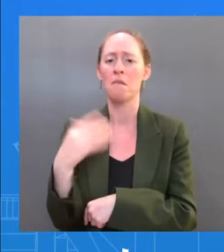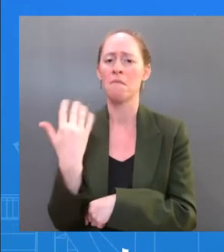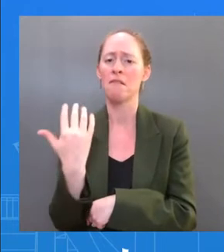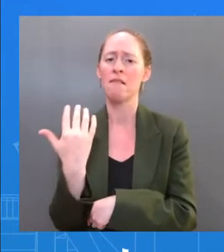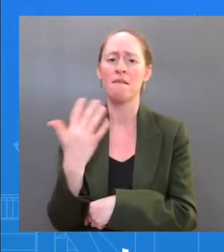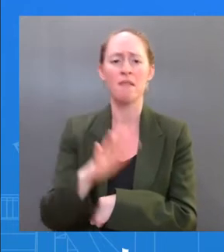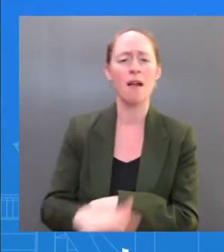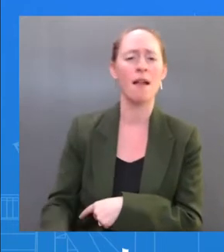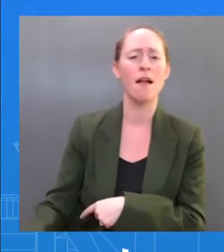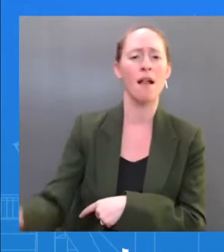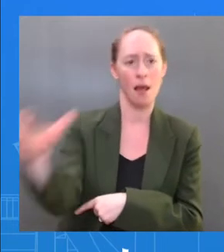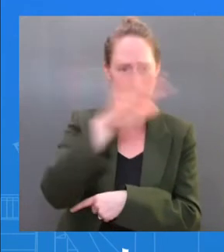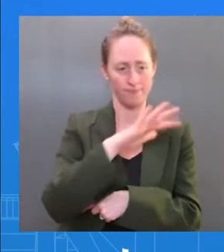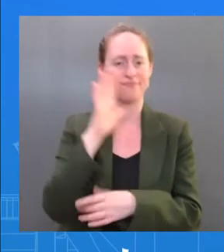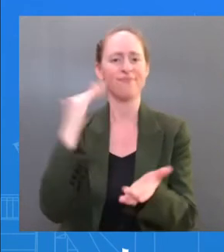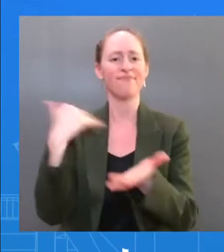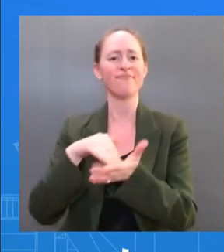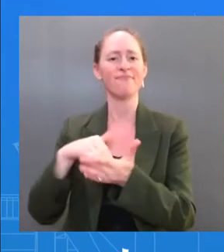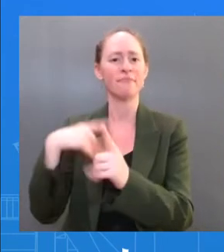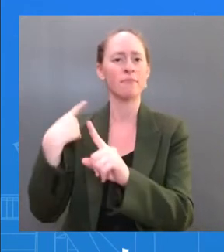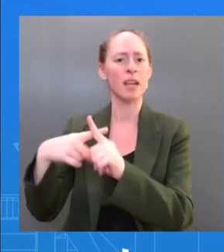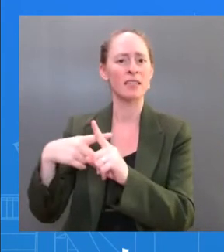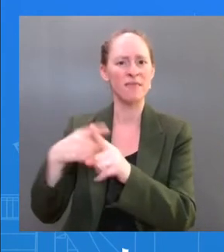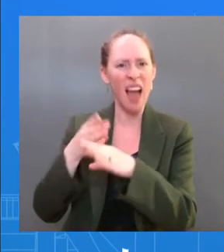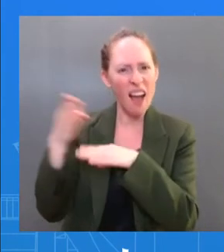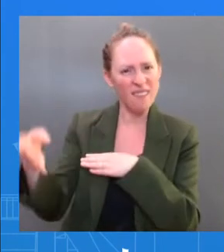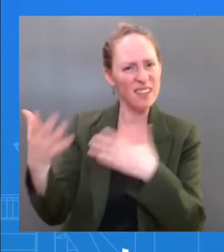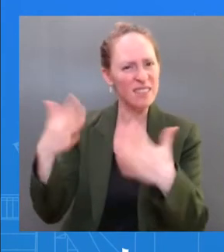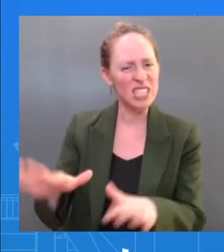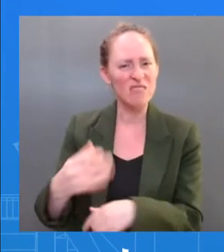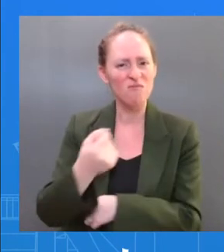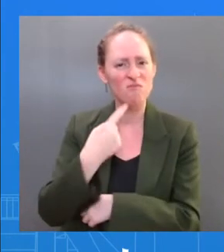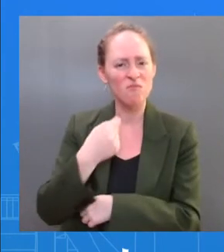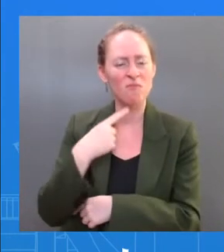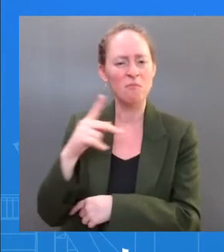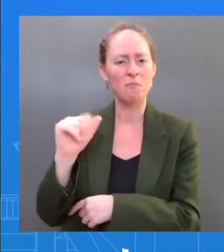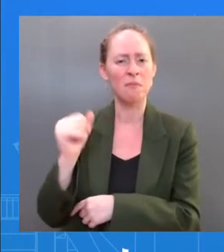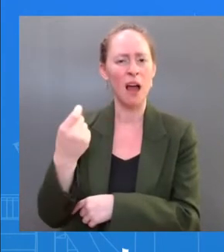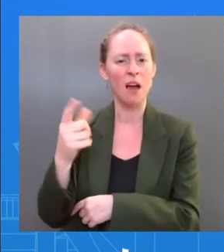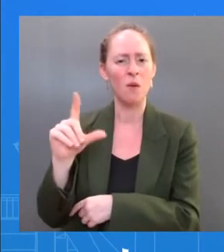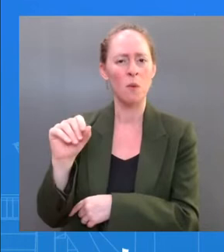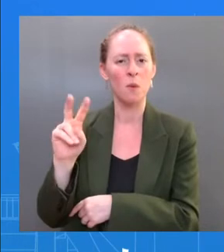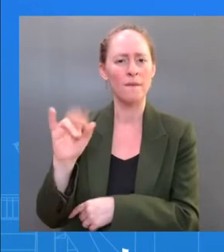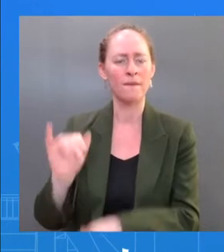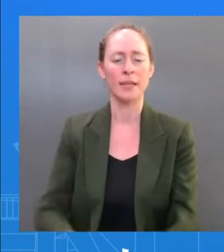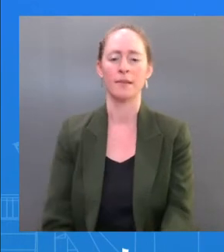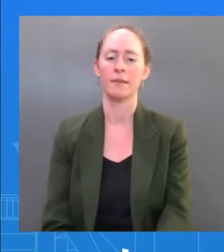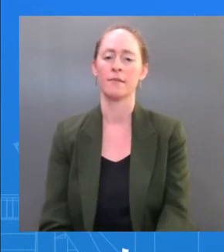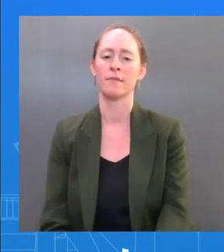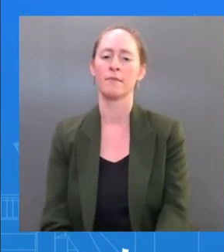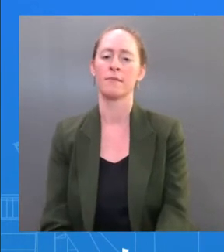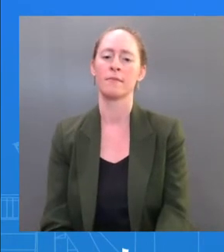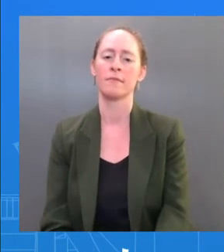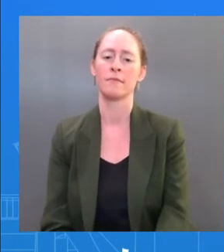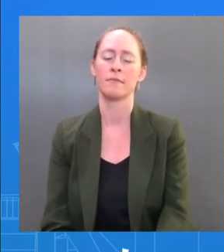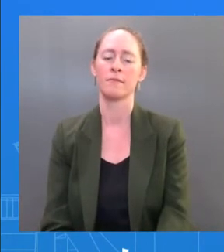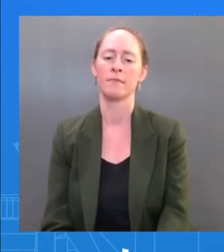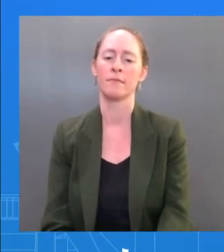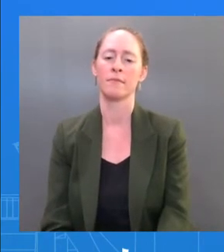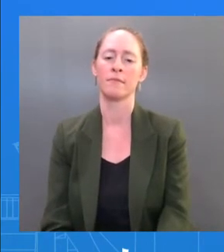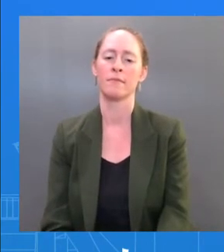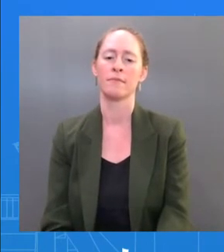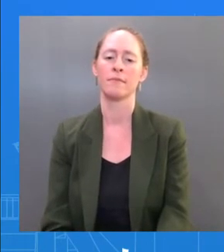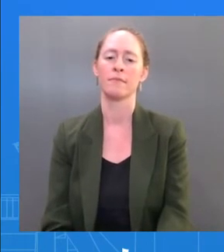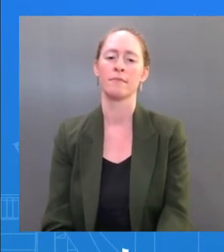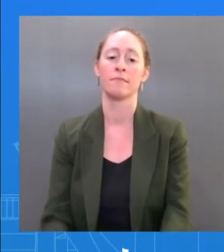rebound, which is when people have rebound, they don't end up in the hospital. They don't end up particularly sick. And the goal of Paxlovid is to